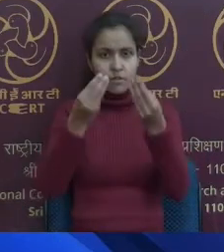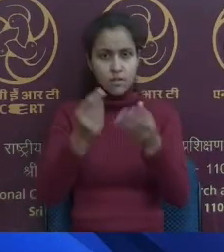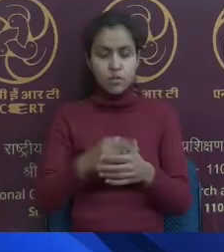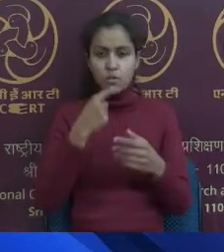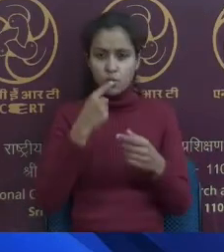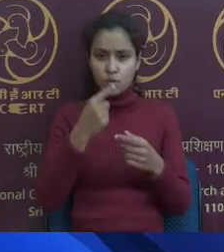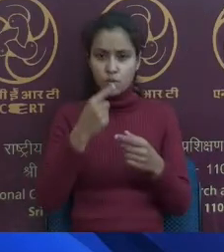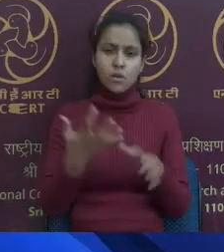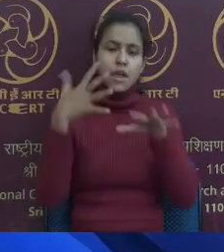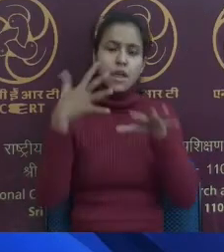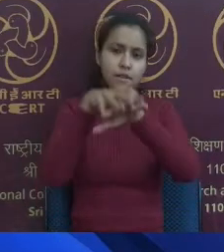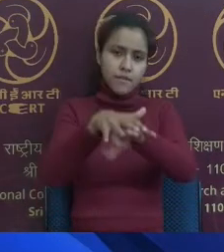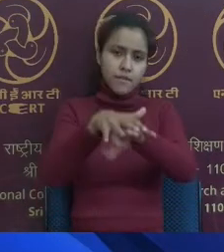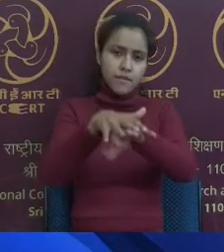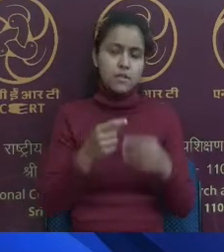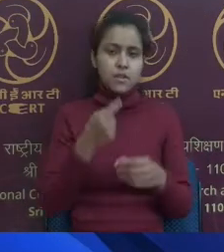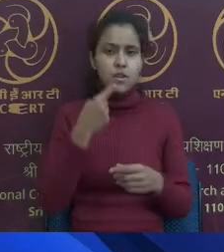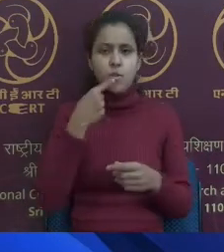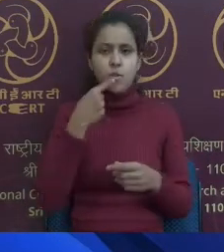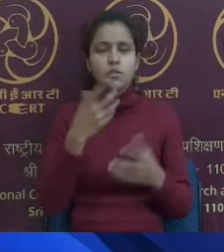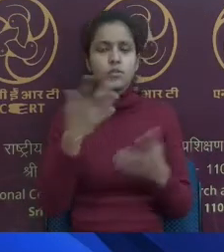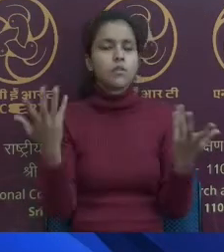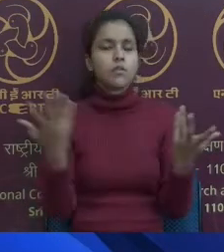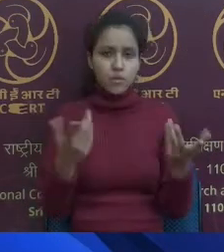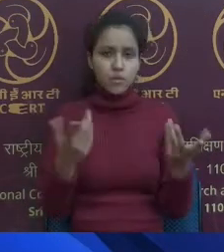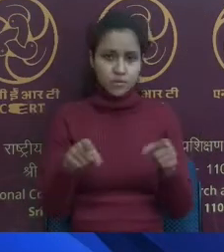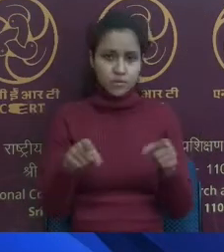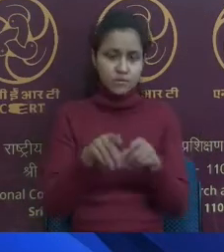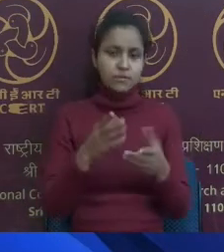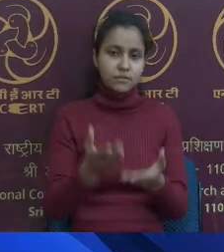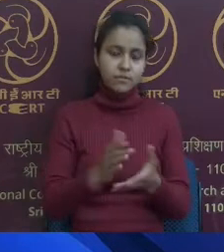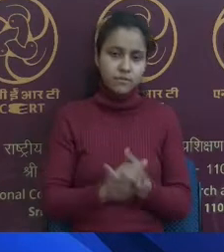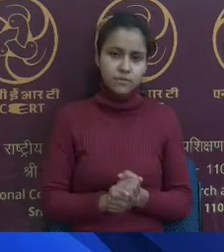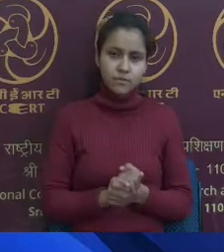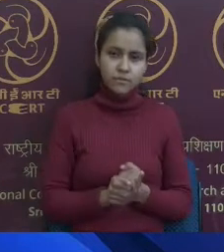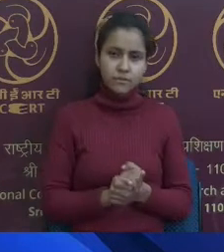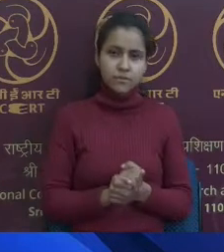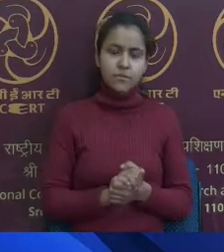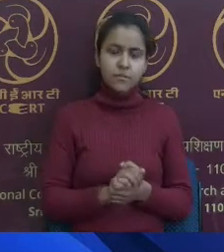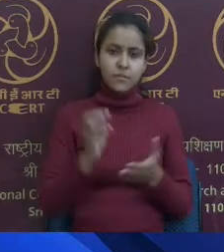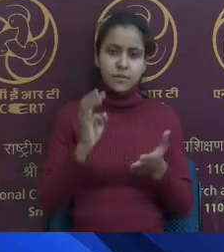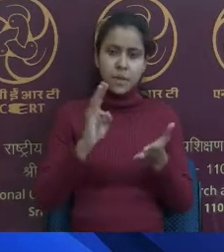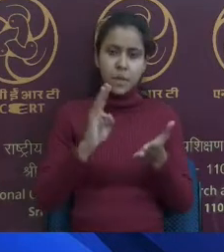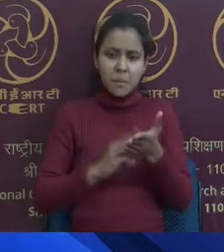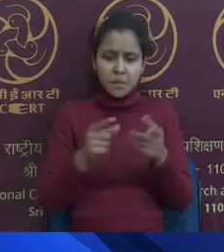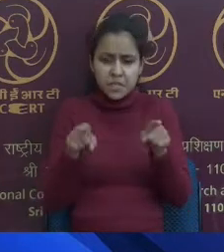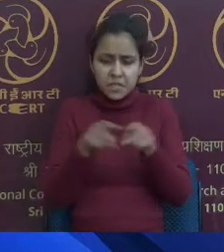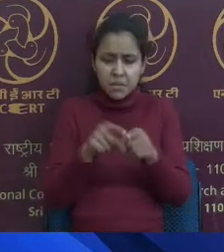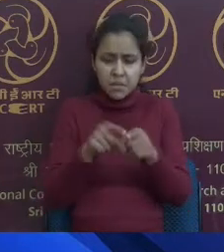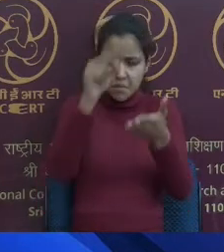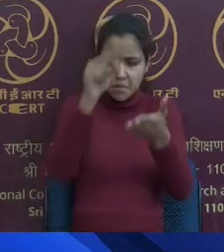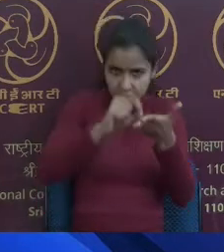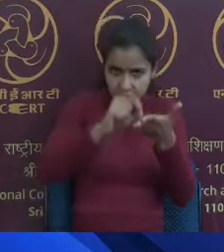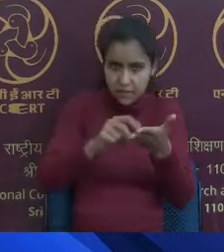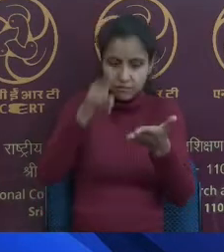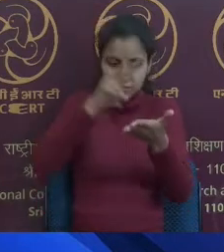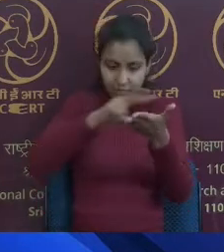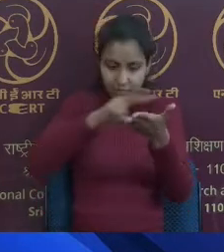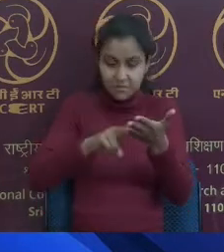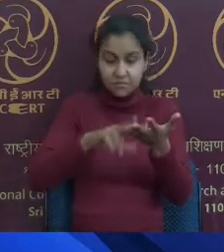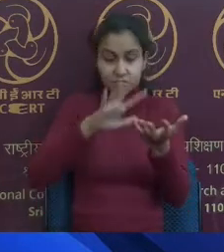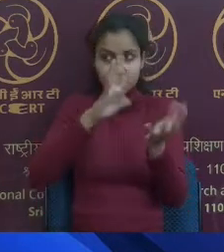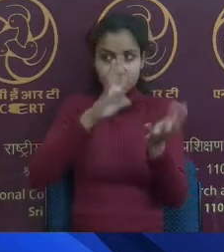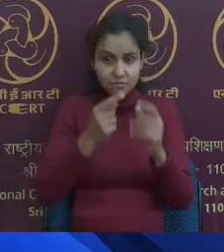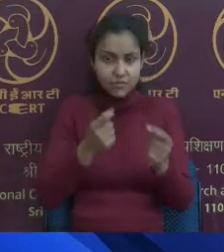a tuition, but which is making them master the core skill of reading, writing and arithmetic. So till